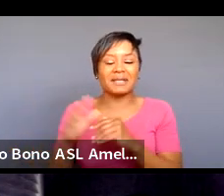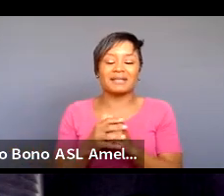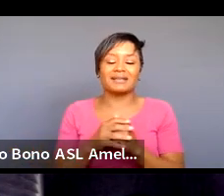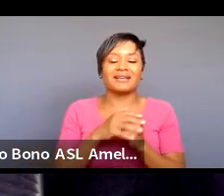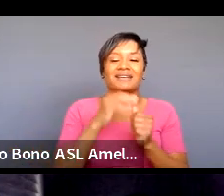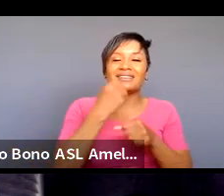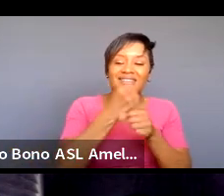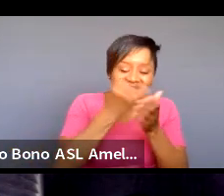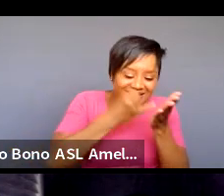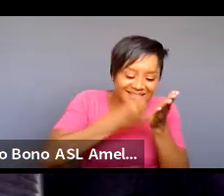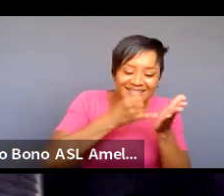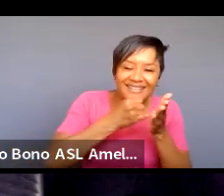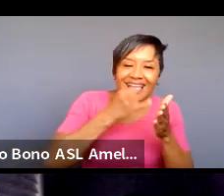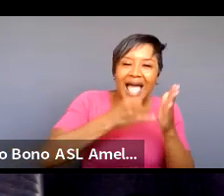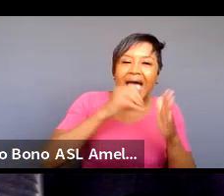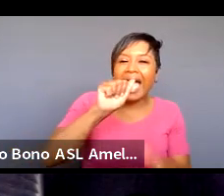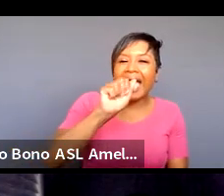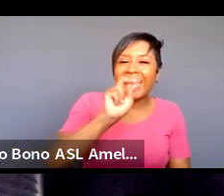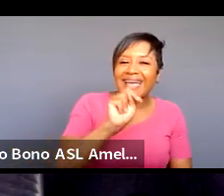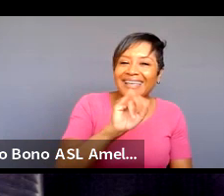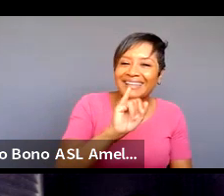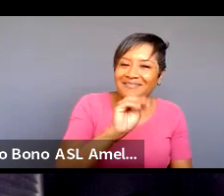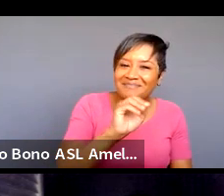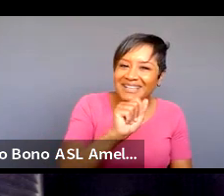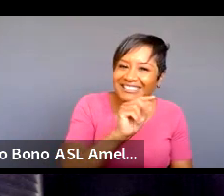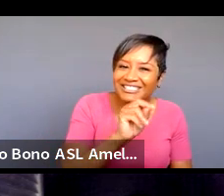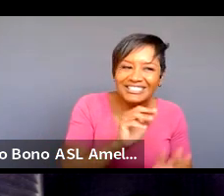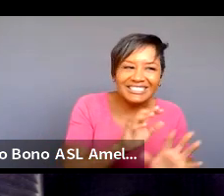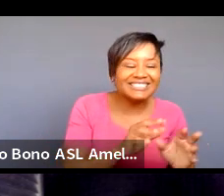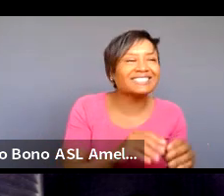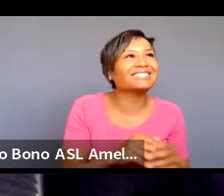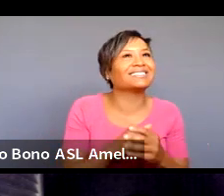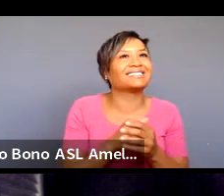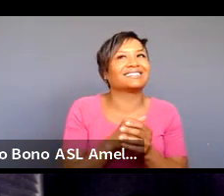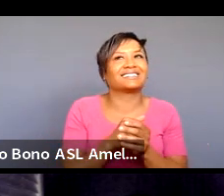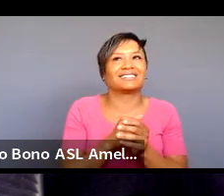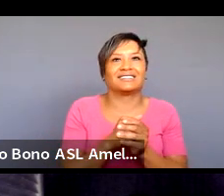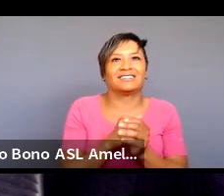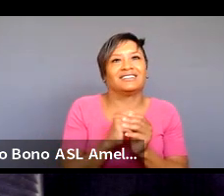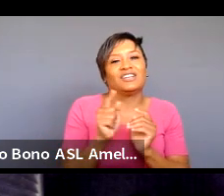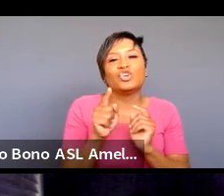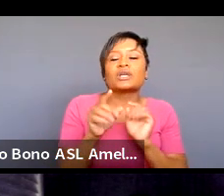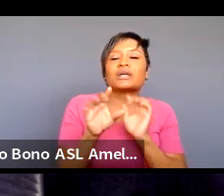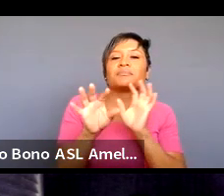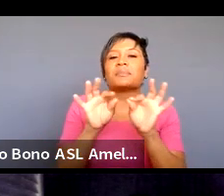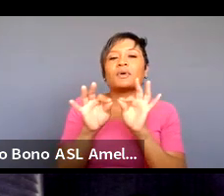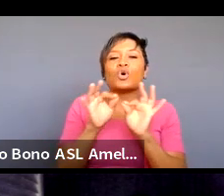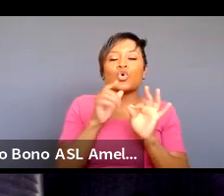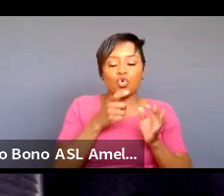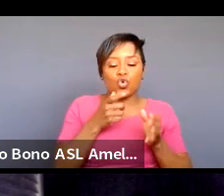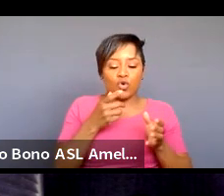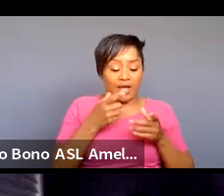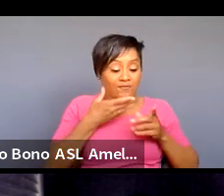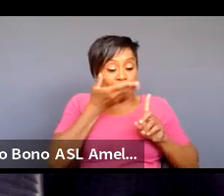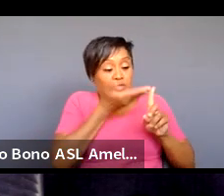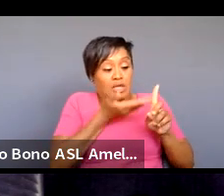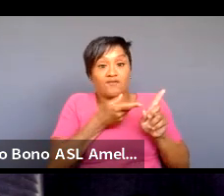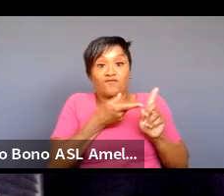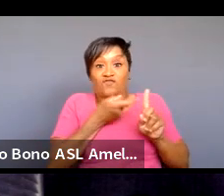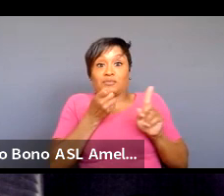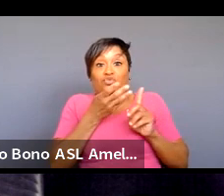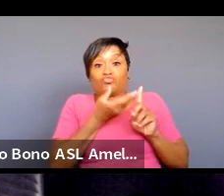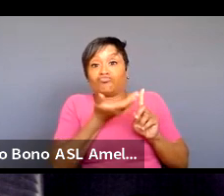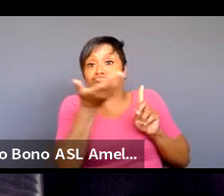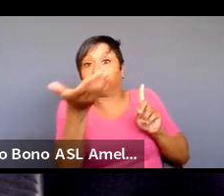there are you know ways to choose who this story is coming from you know i